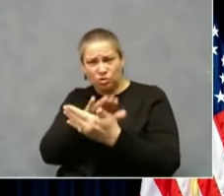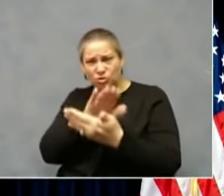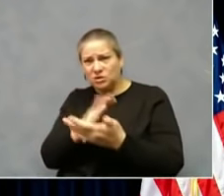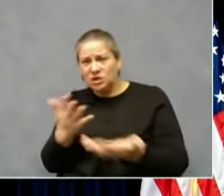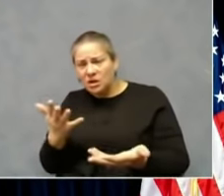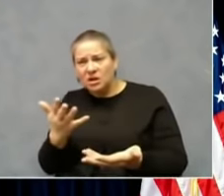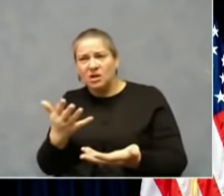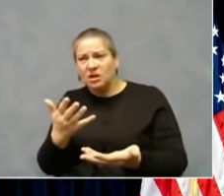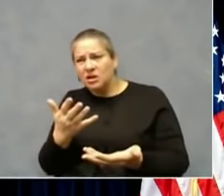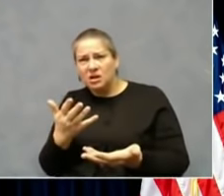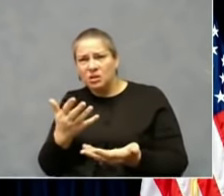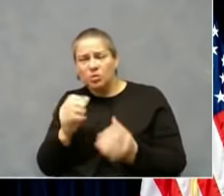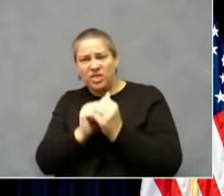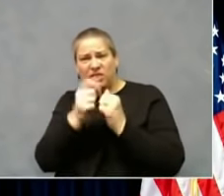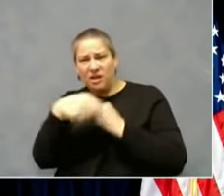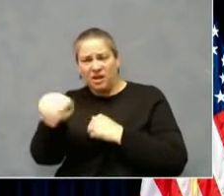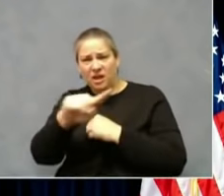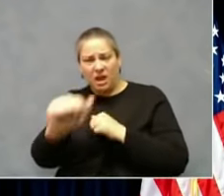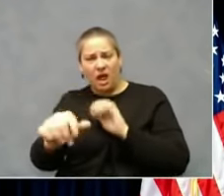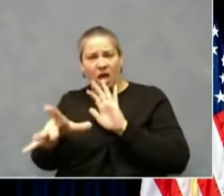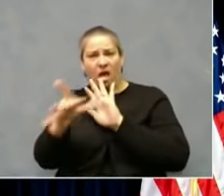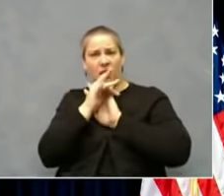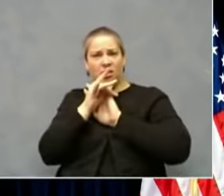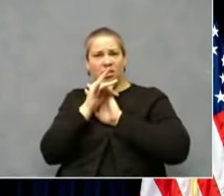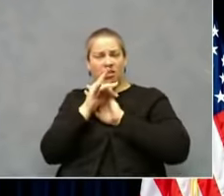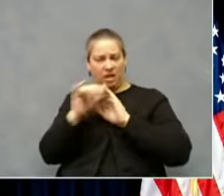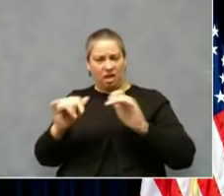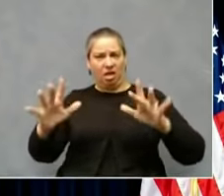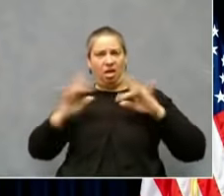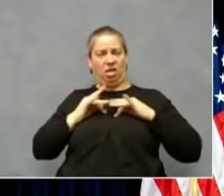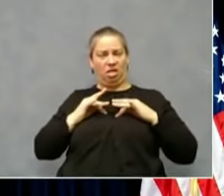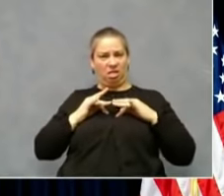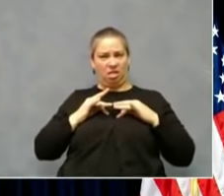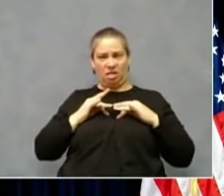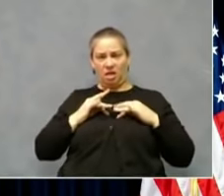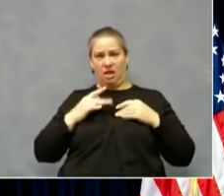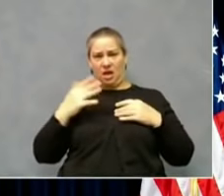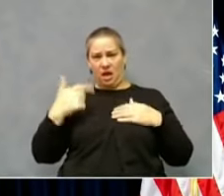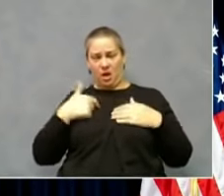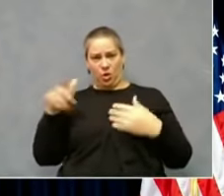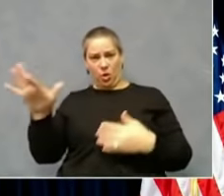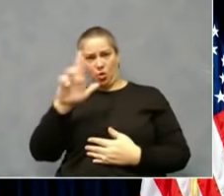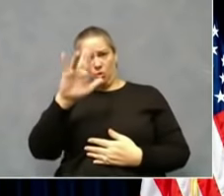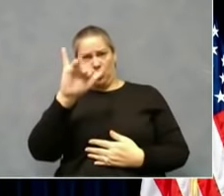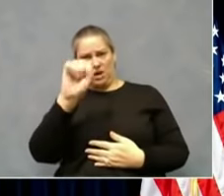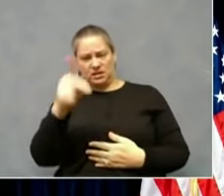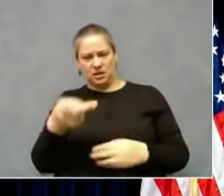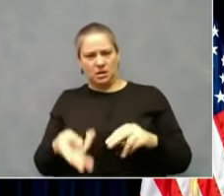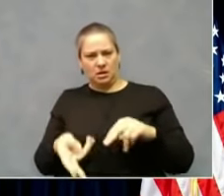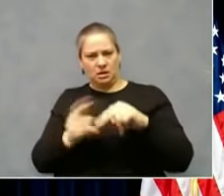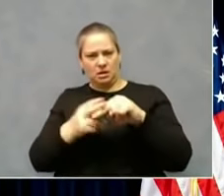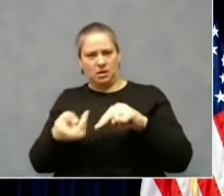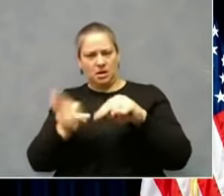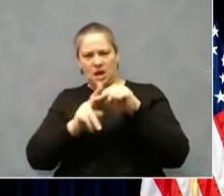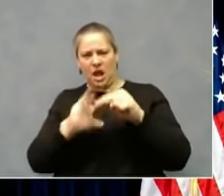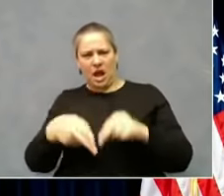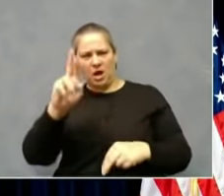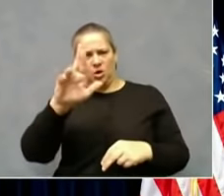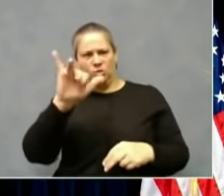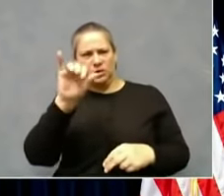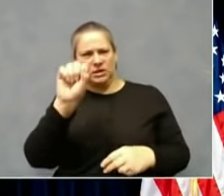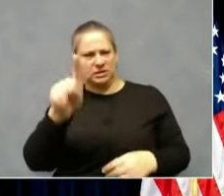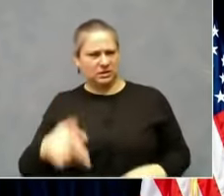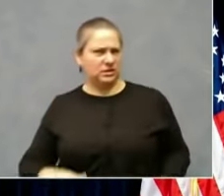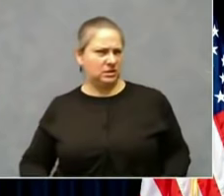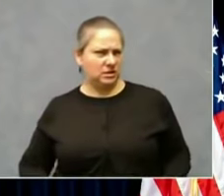Getting COVID is going up and up and up. And virtually all of our school systems had gone